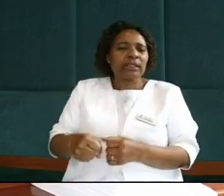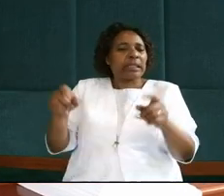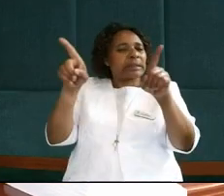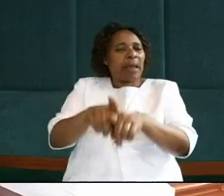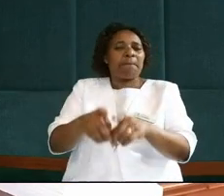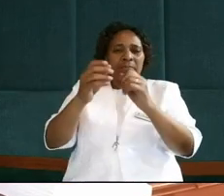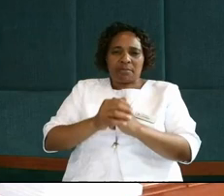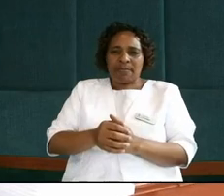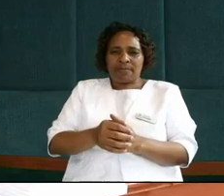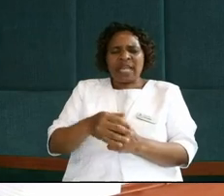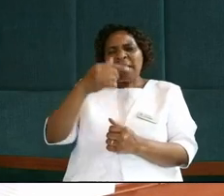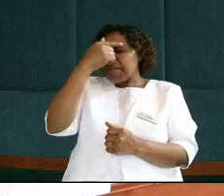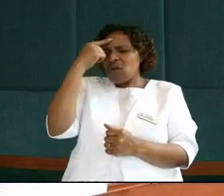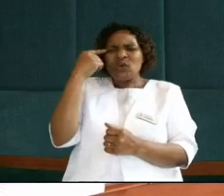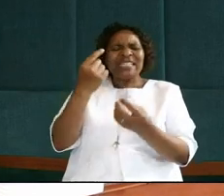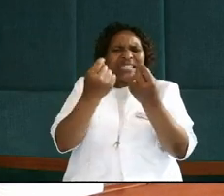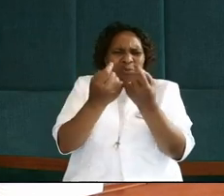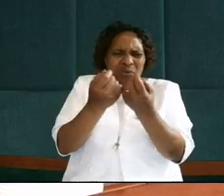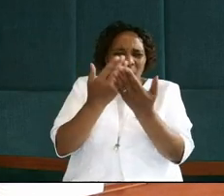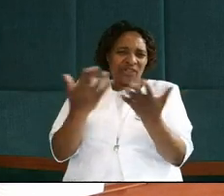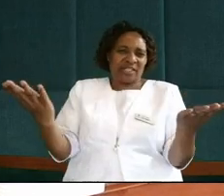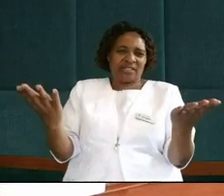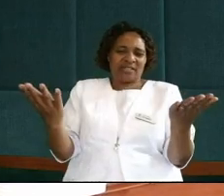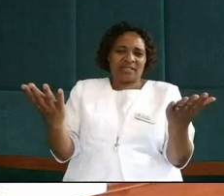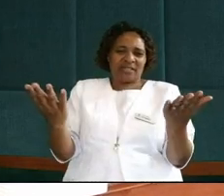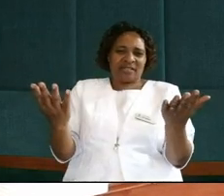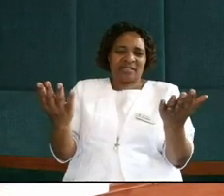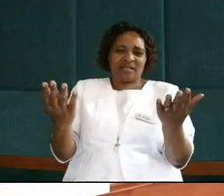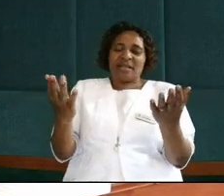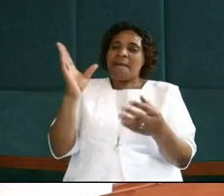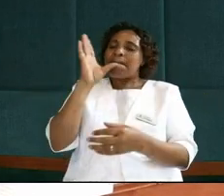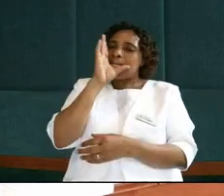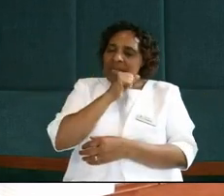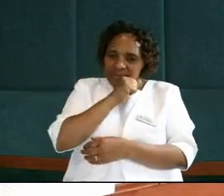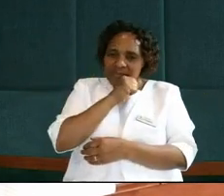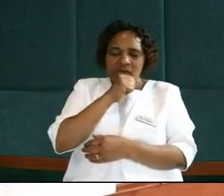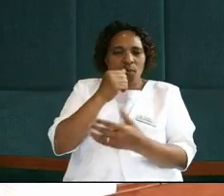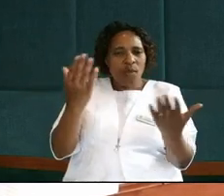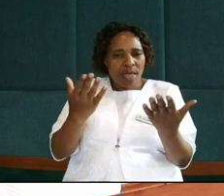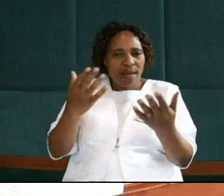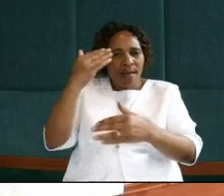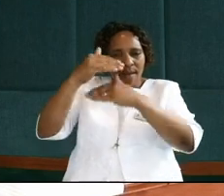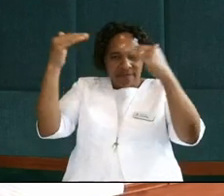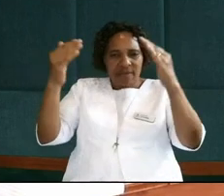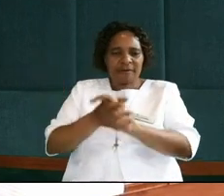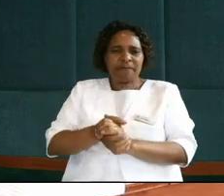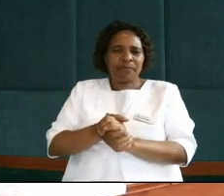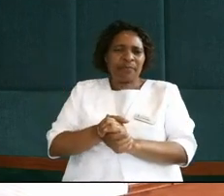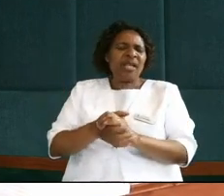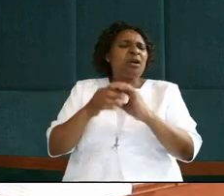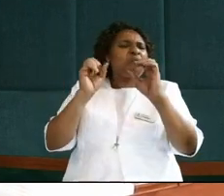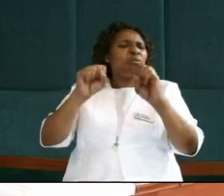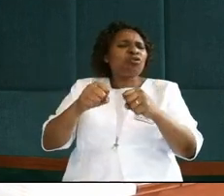And because of just little things, of dirty coins of silver, he missed in eternity. Could you